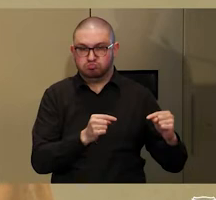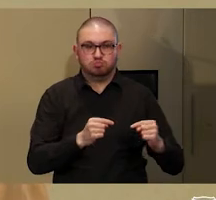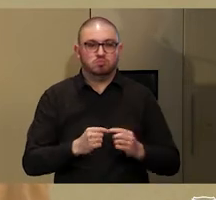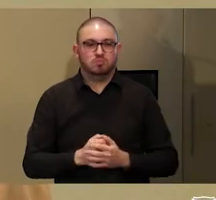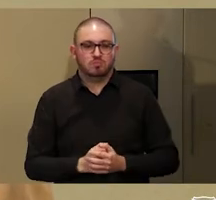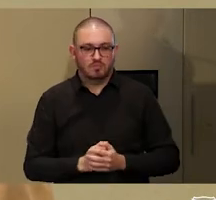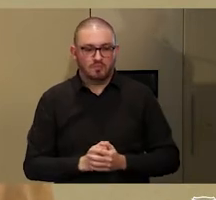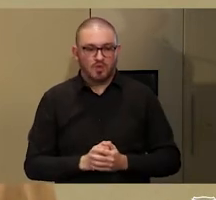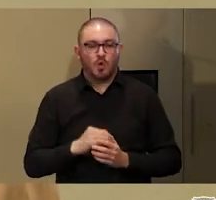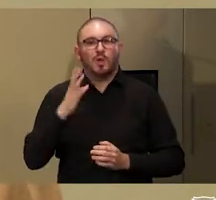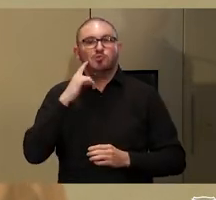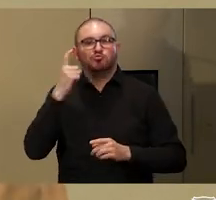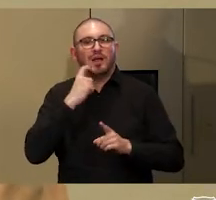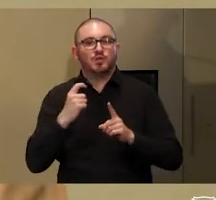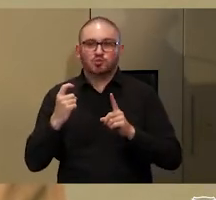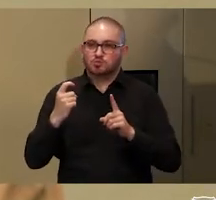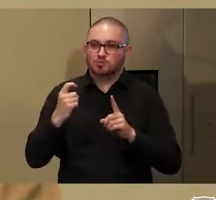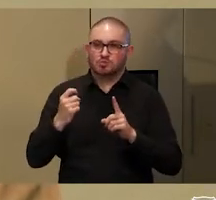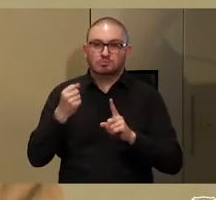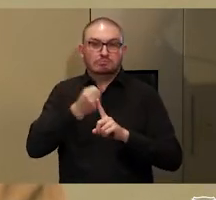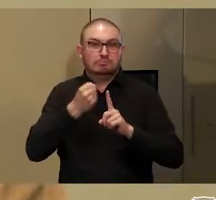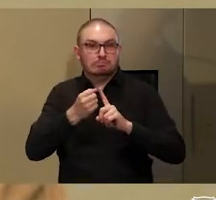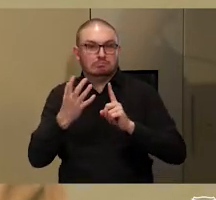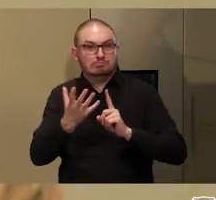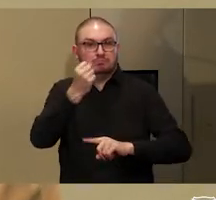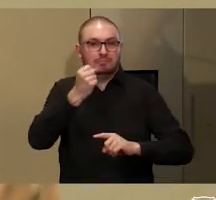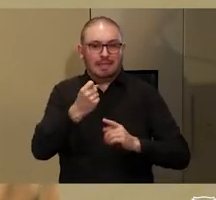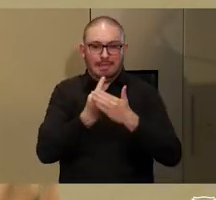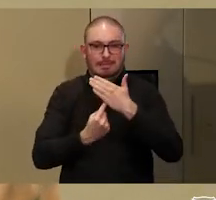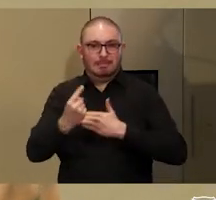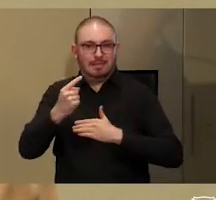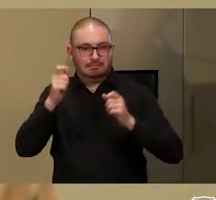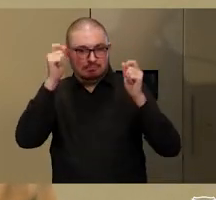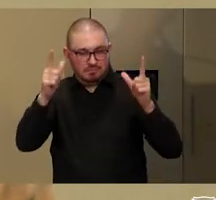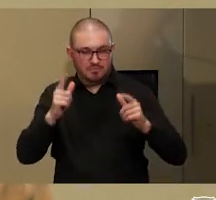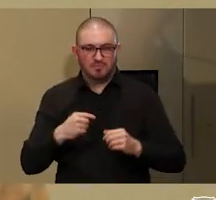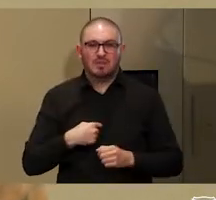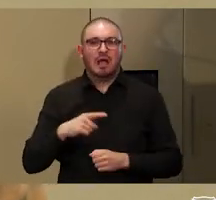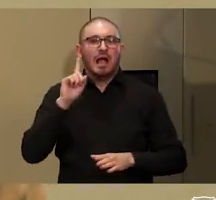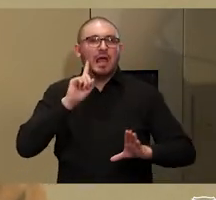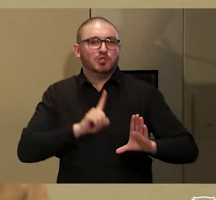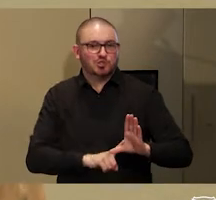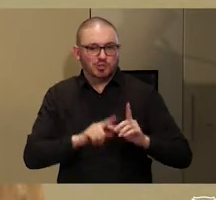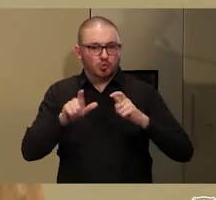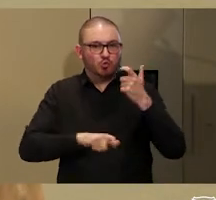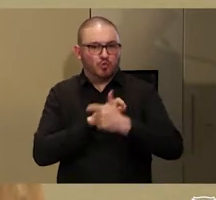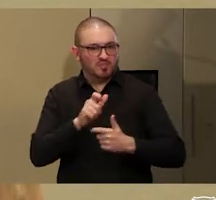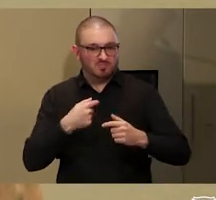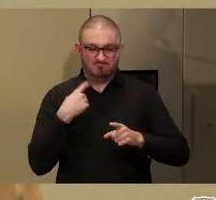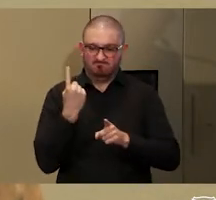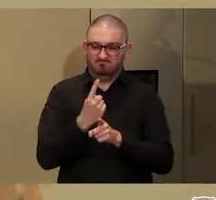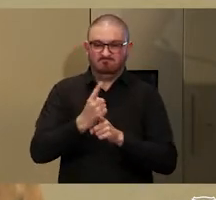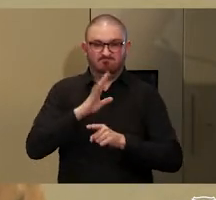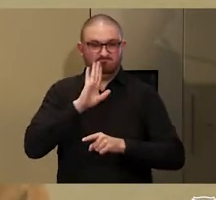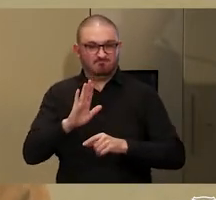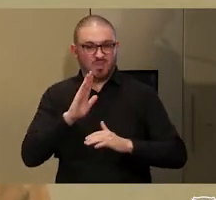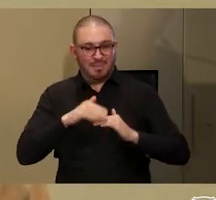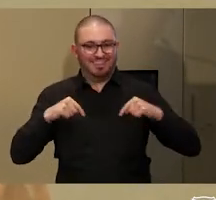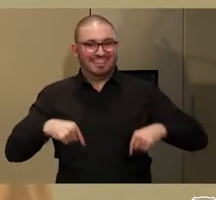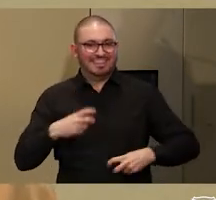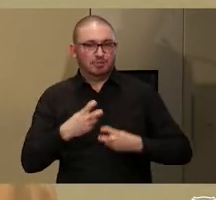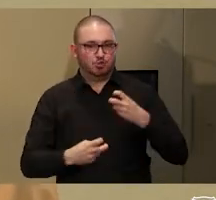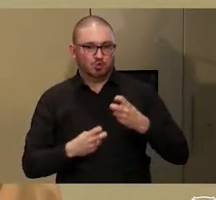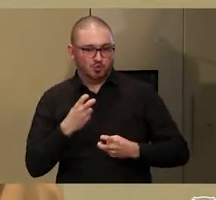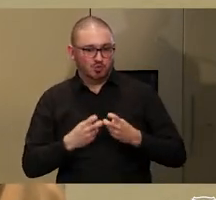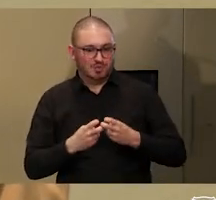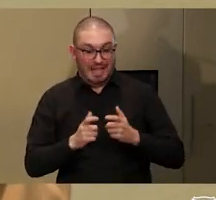Timor-Leste. And I talked at some length in last year's symposium about this issue